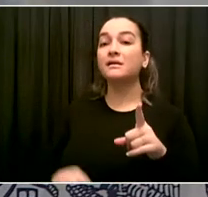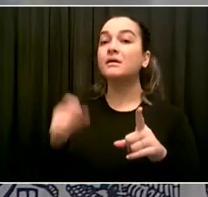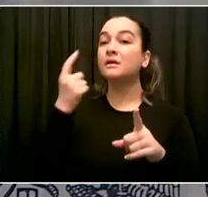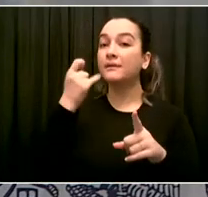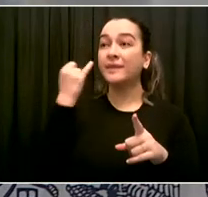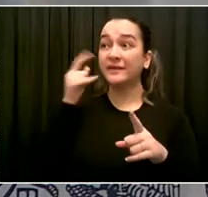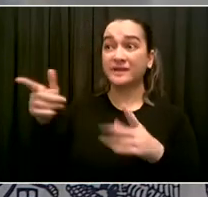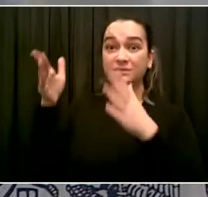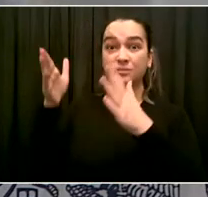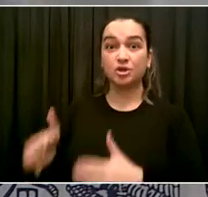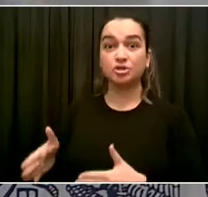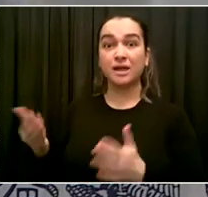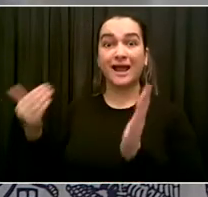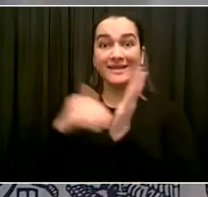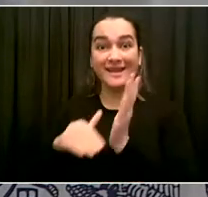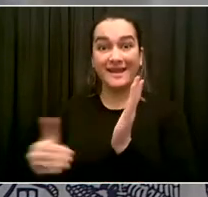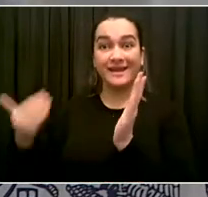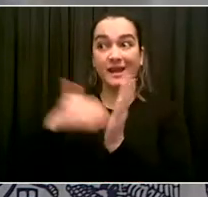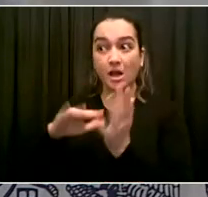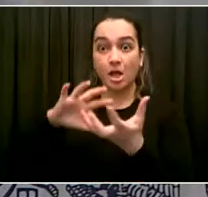reports. Go ahead, Katie.